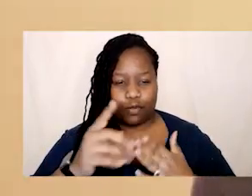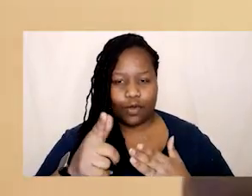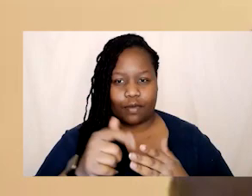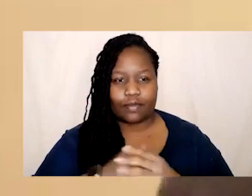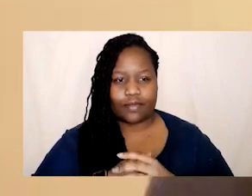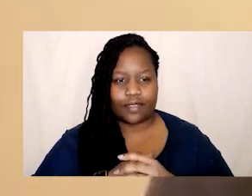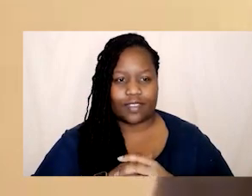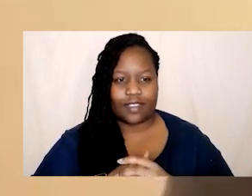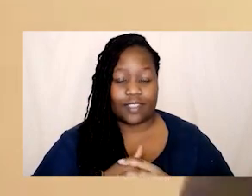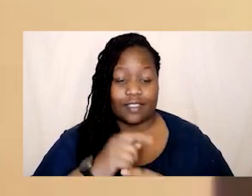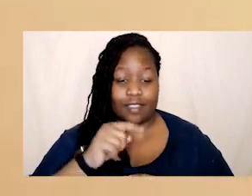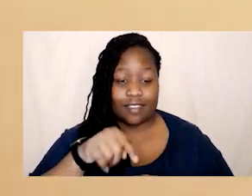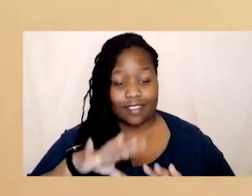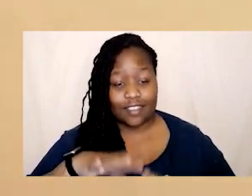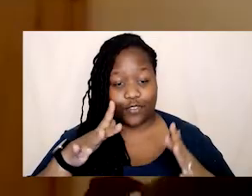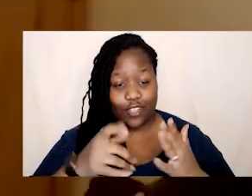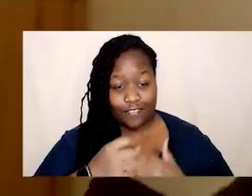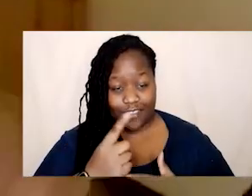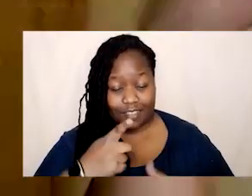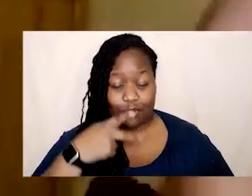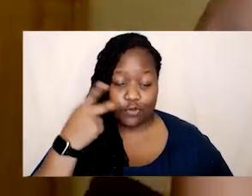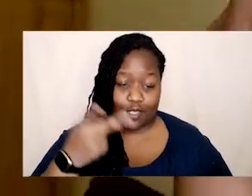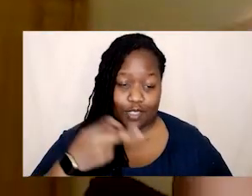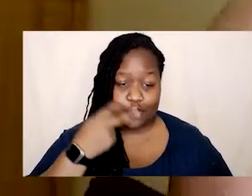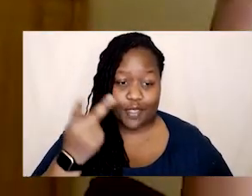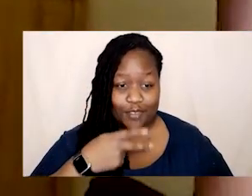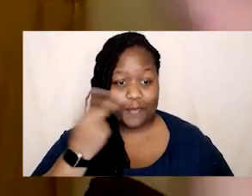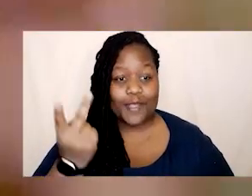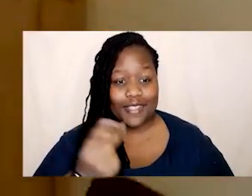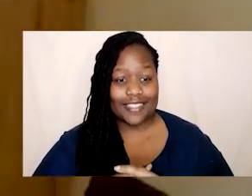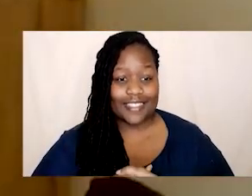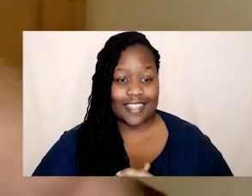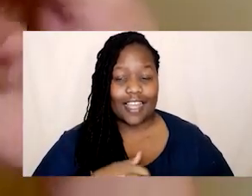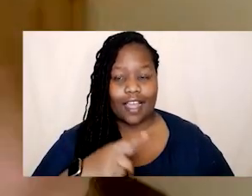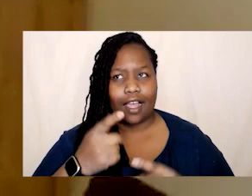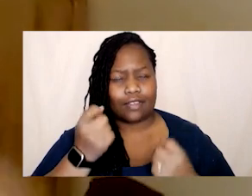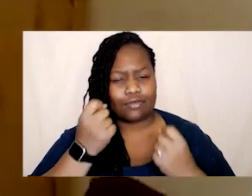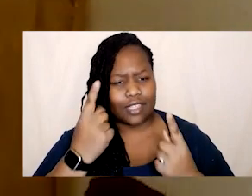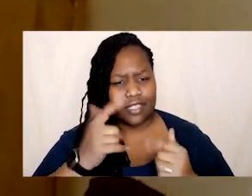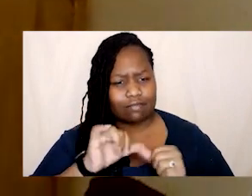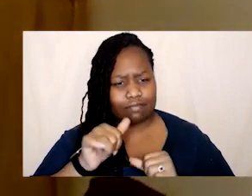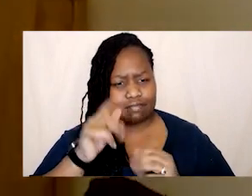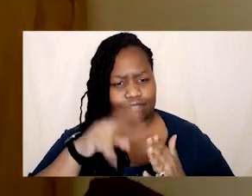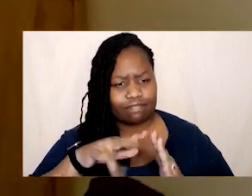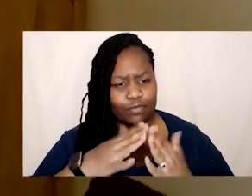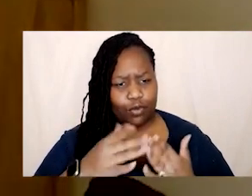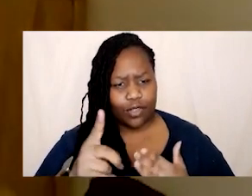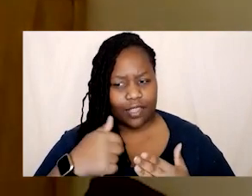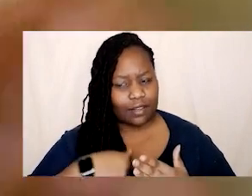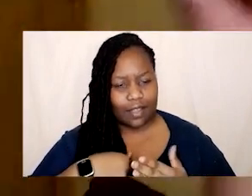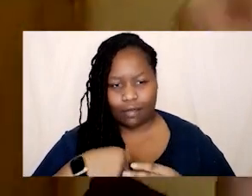event i'm just gonna say that again um i realized after reading your book that i am not a good digital citizen